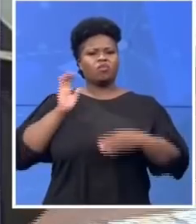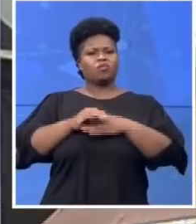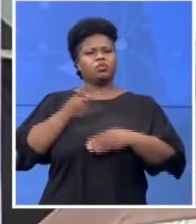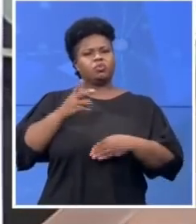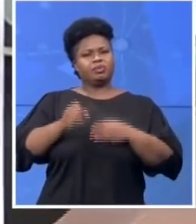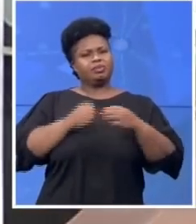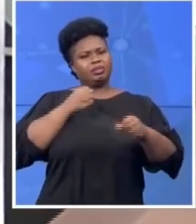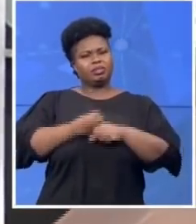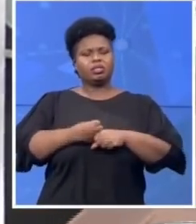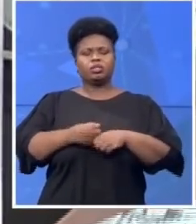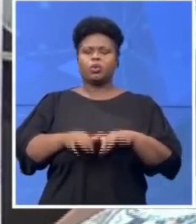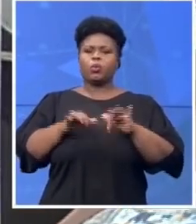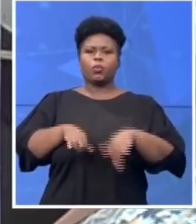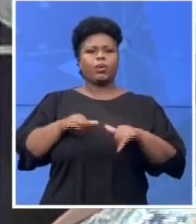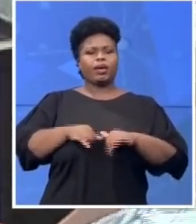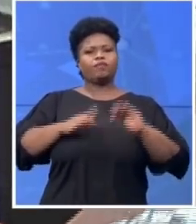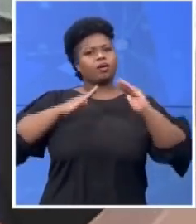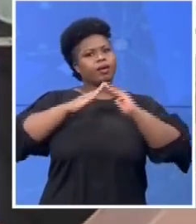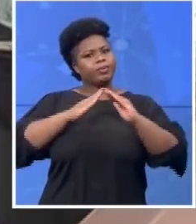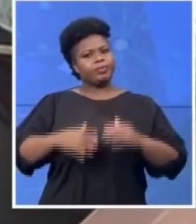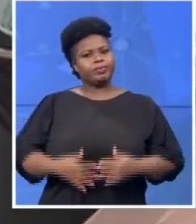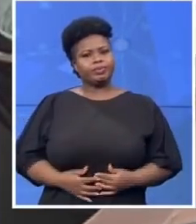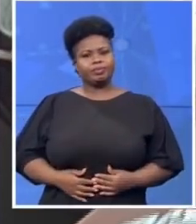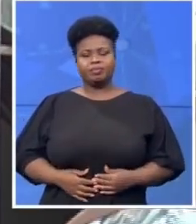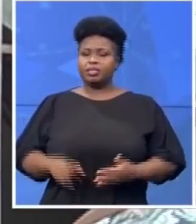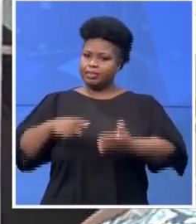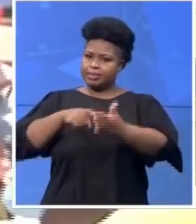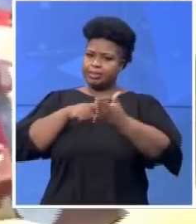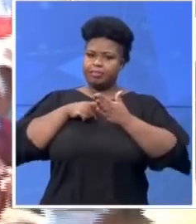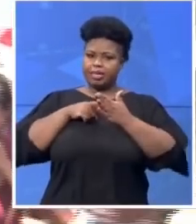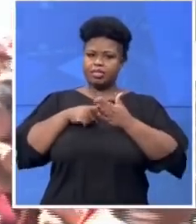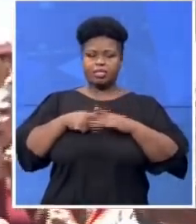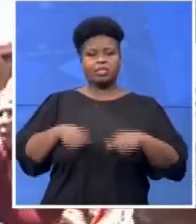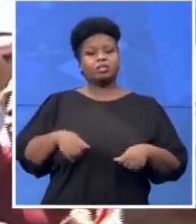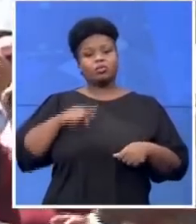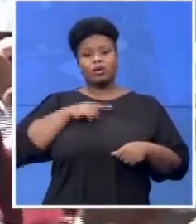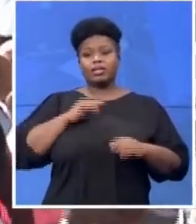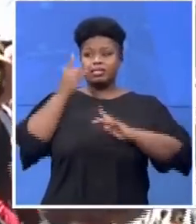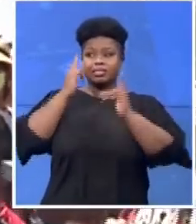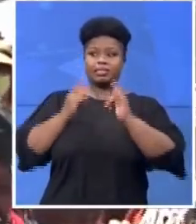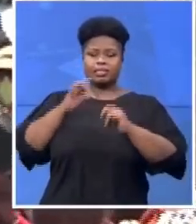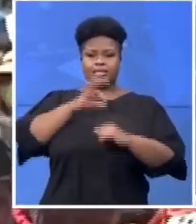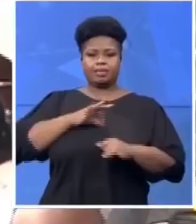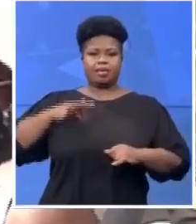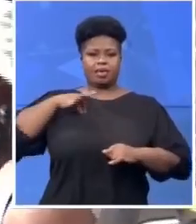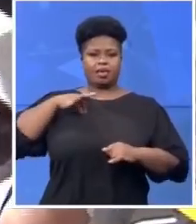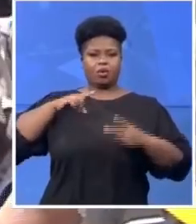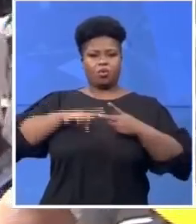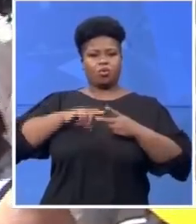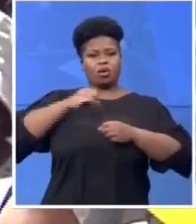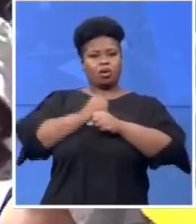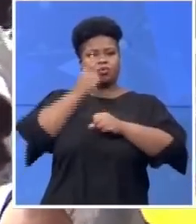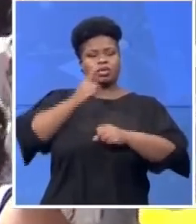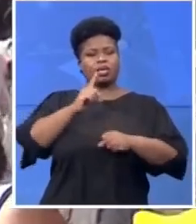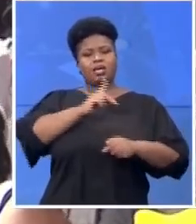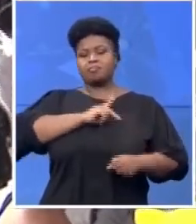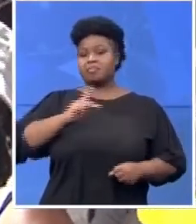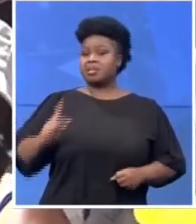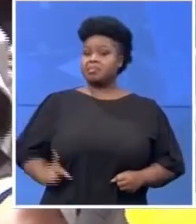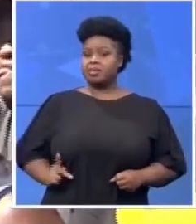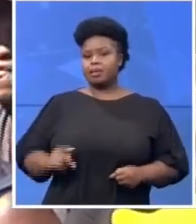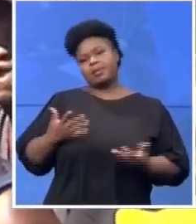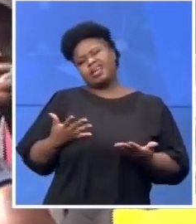They demanded an audience with the city mayor or the Gauteng premier, but a member of the ANC's regional executive committee